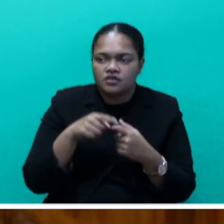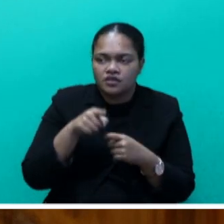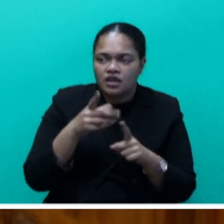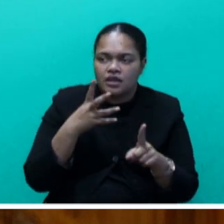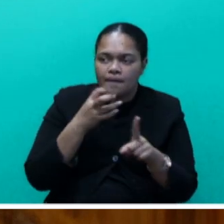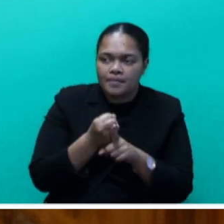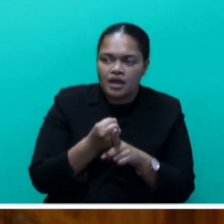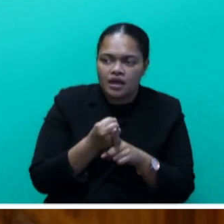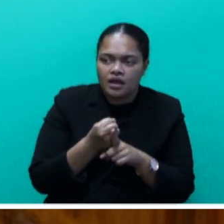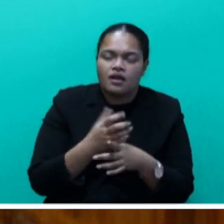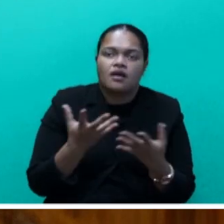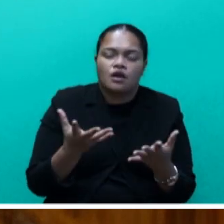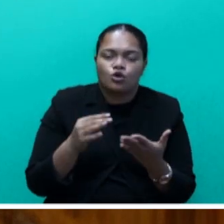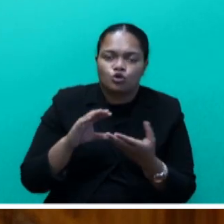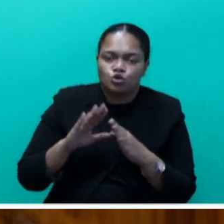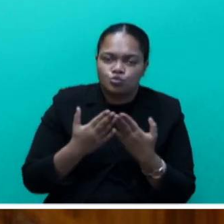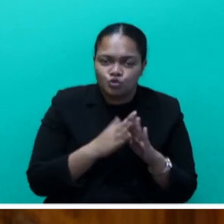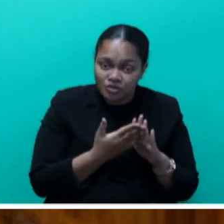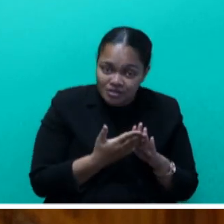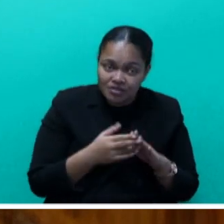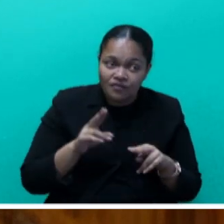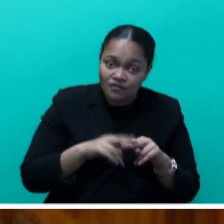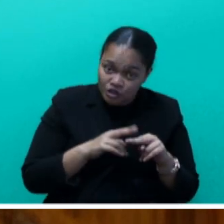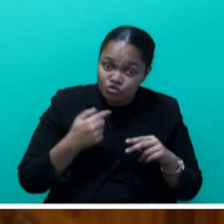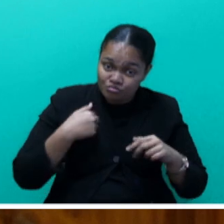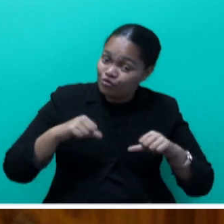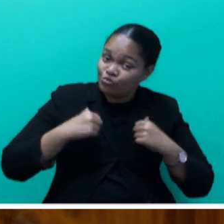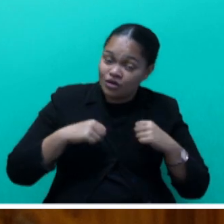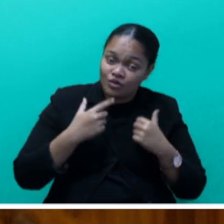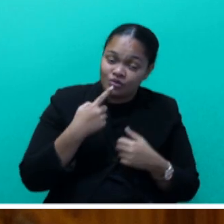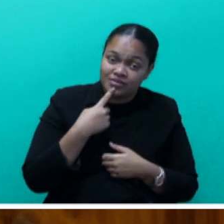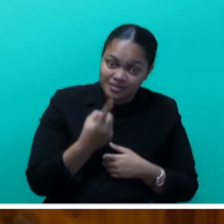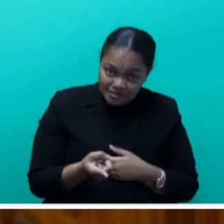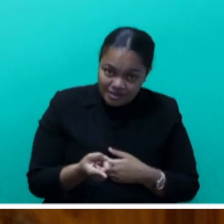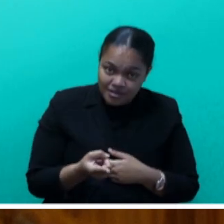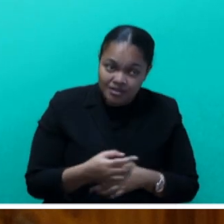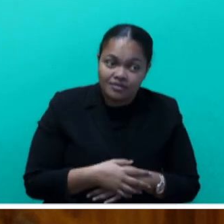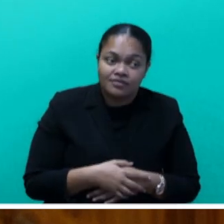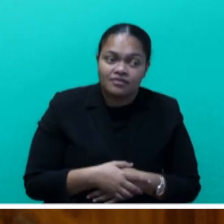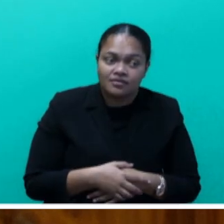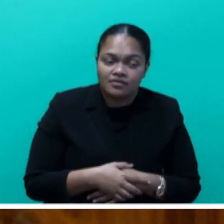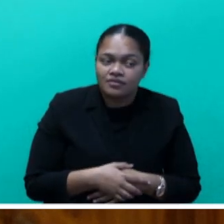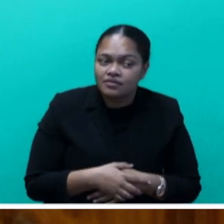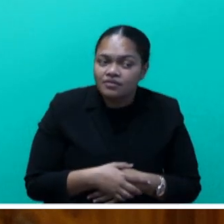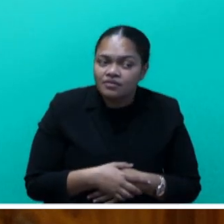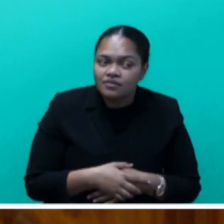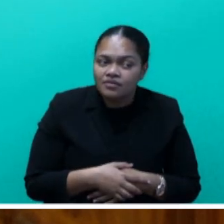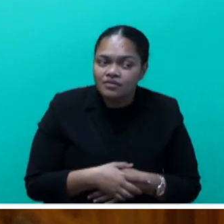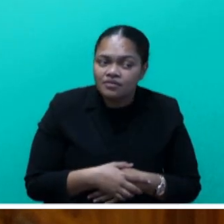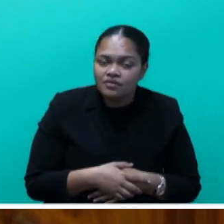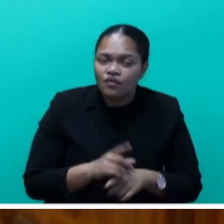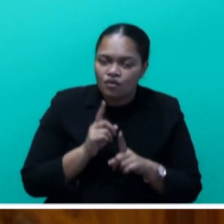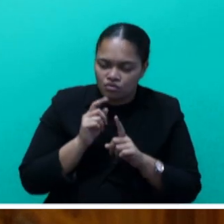communities. Fiji, I can proudly say, it is following in this